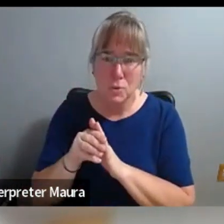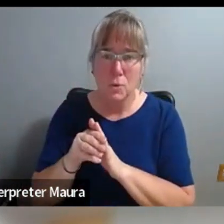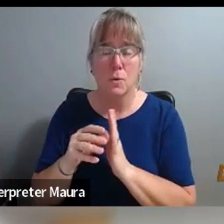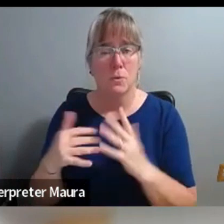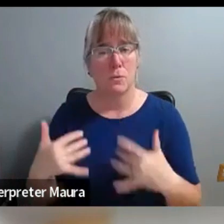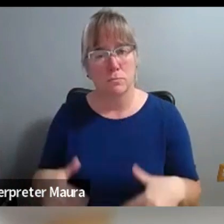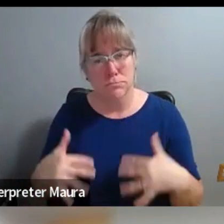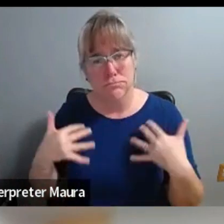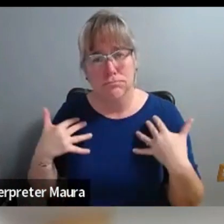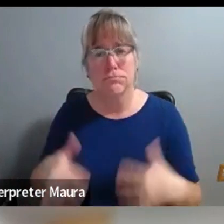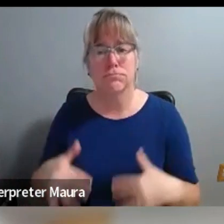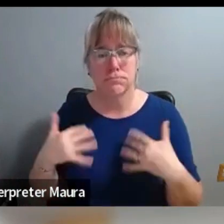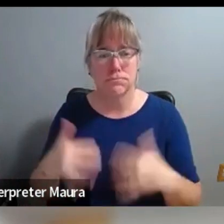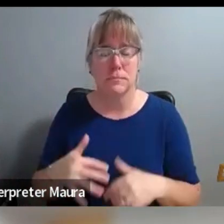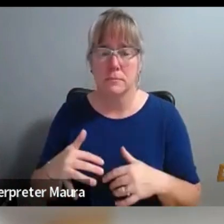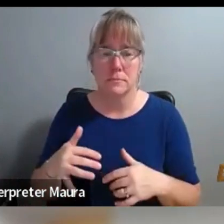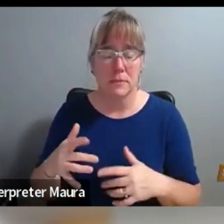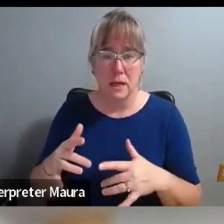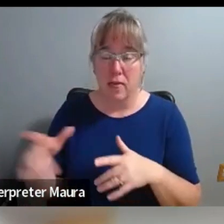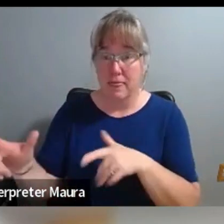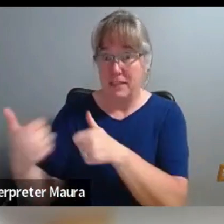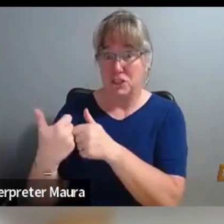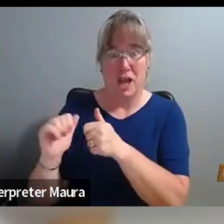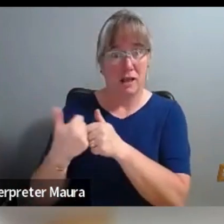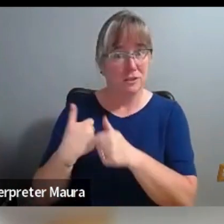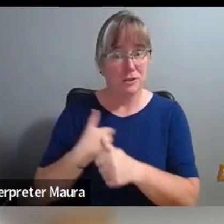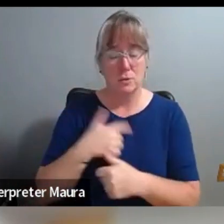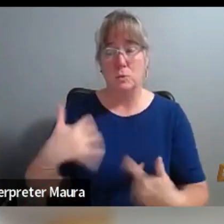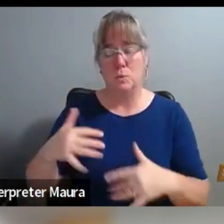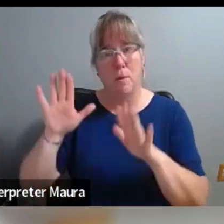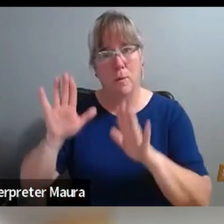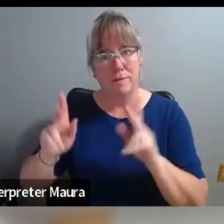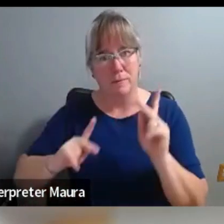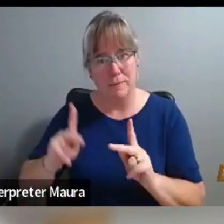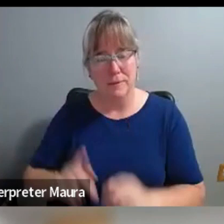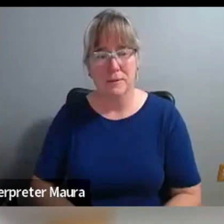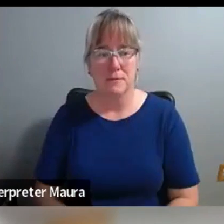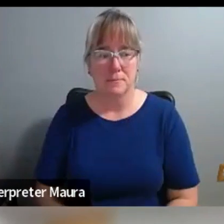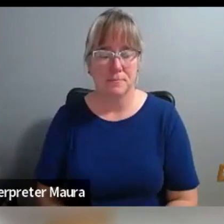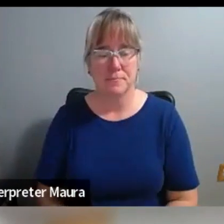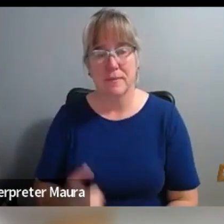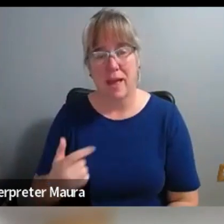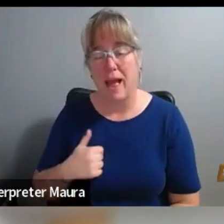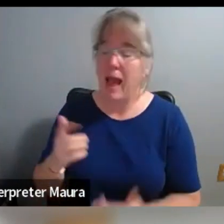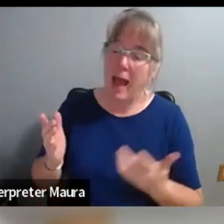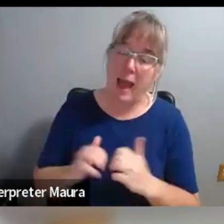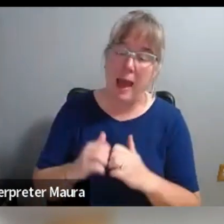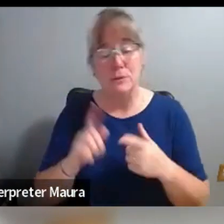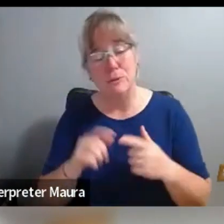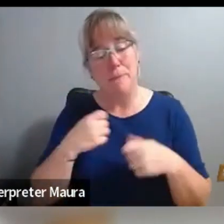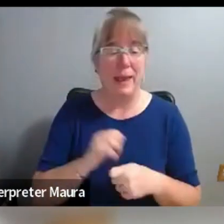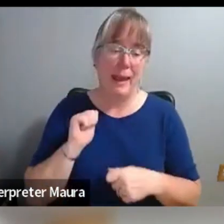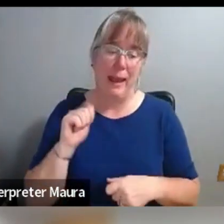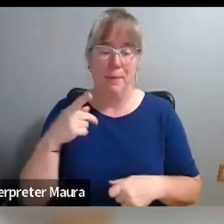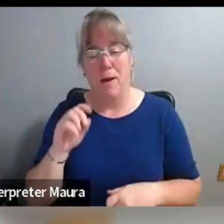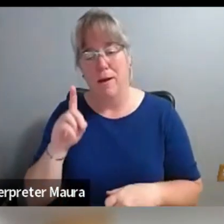challenging, just great people. And, you know, I was sort of doing all these, how you make a podcast workshop. And